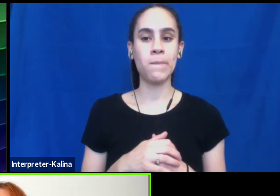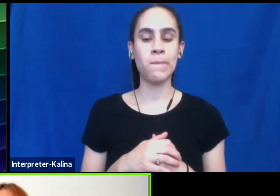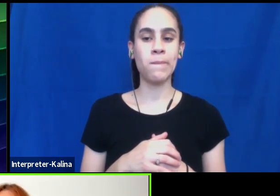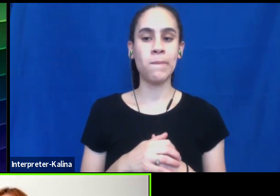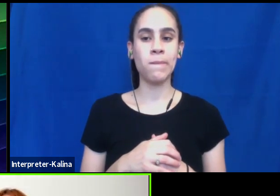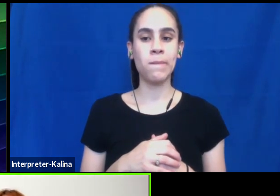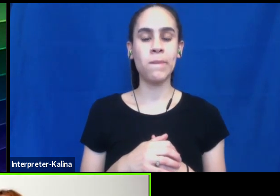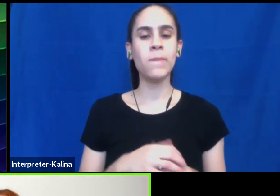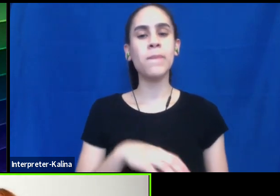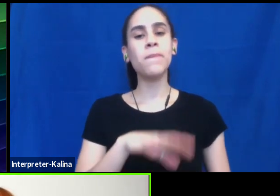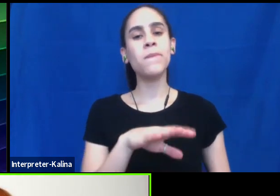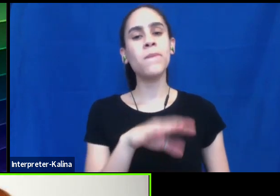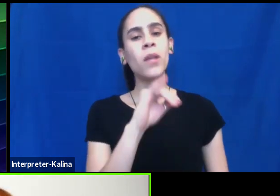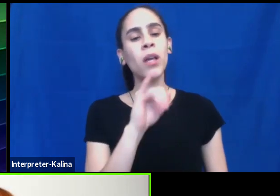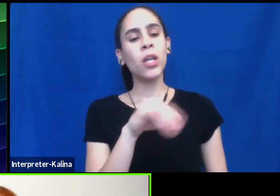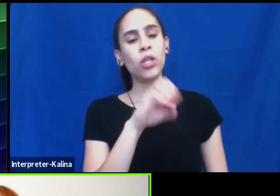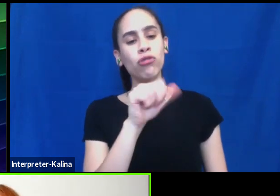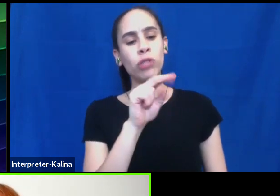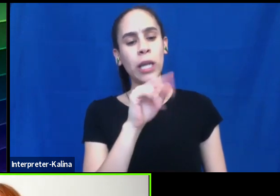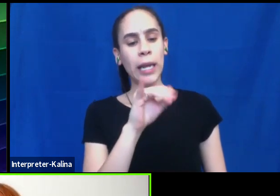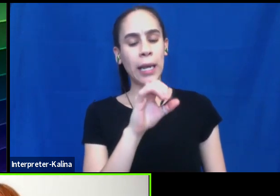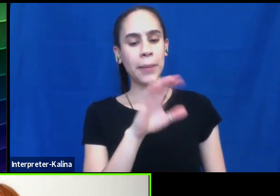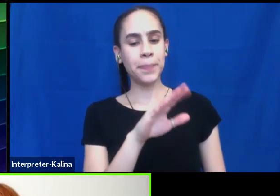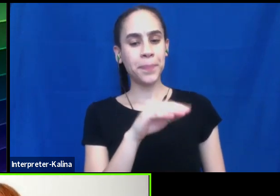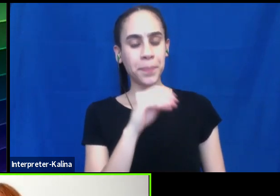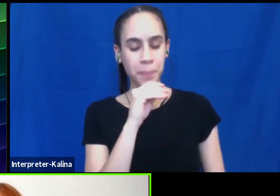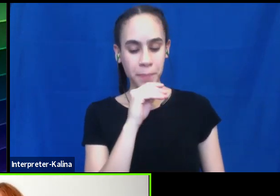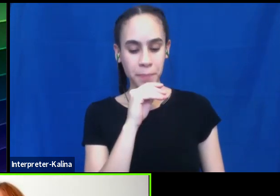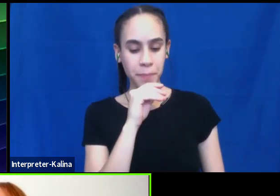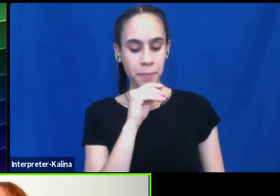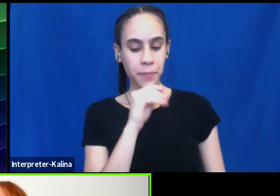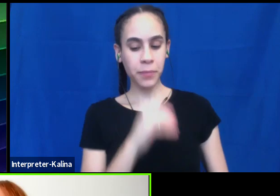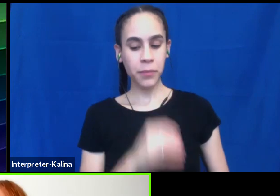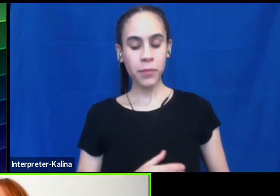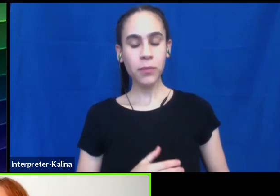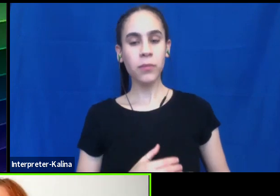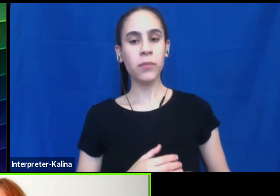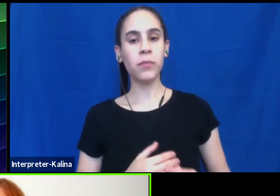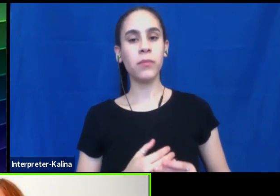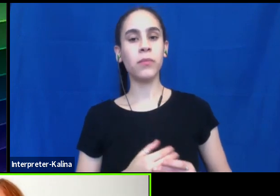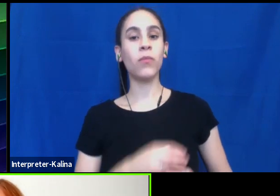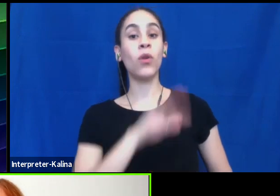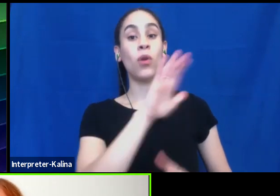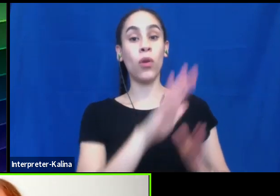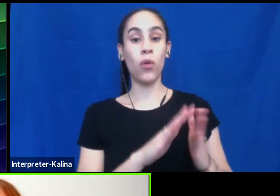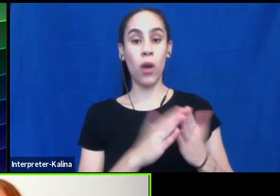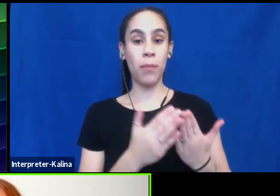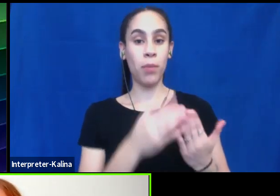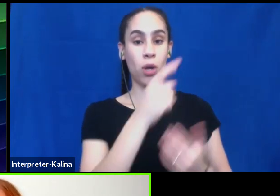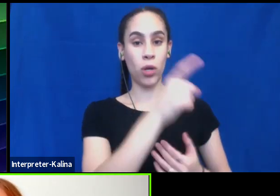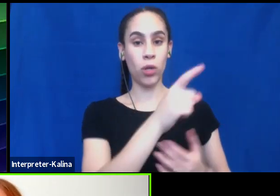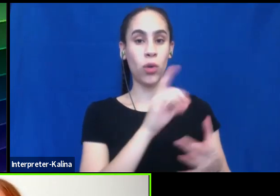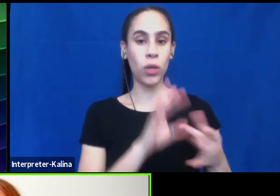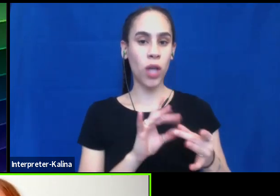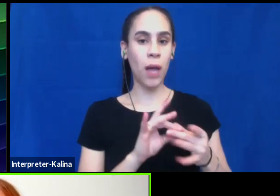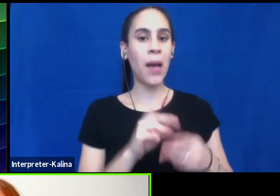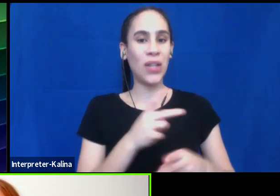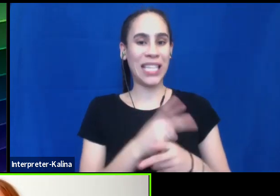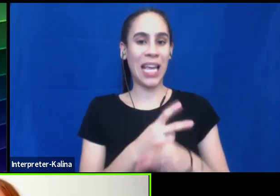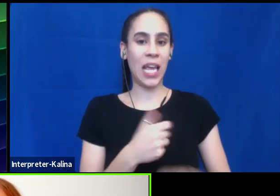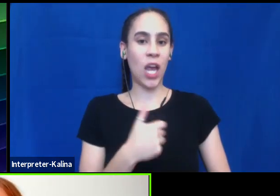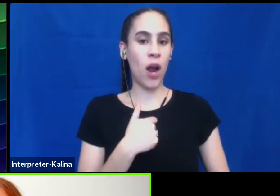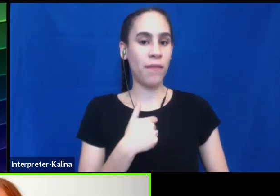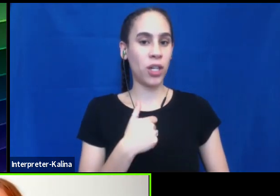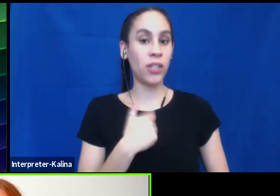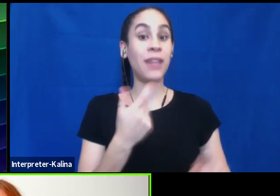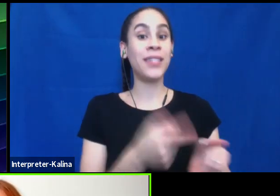Jeannie, so you talk about, um, in your book, you talk about taking care of ourselves as allies.